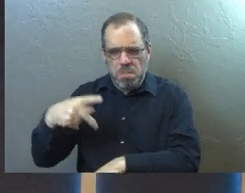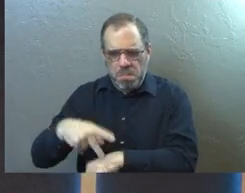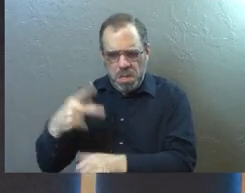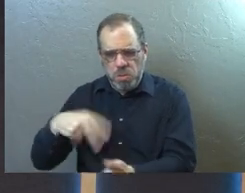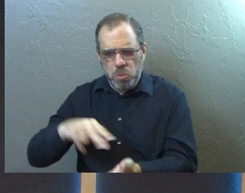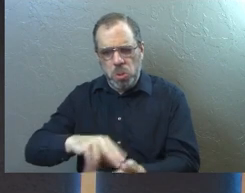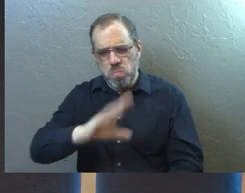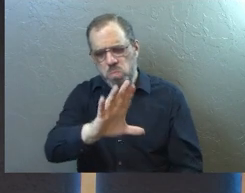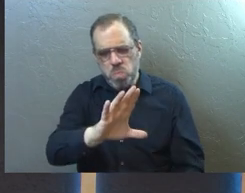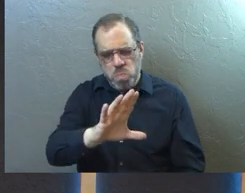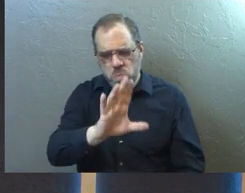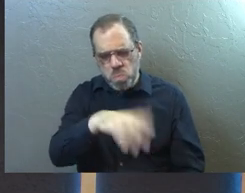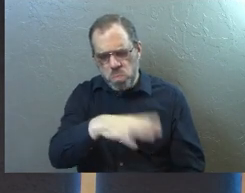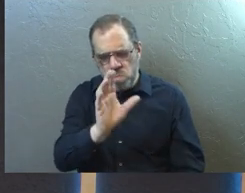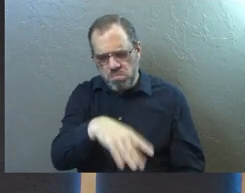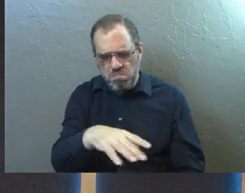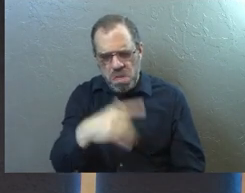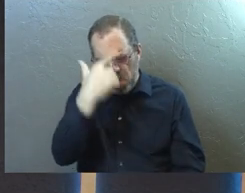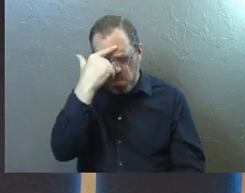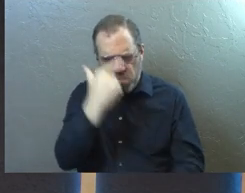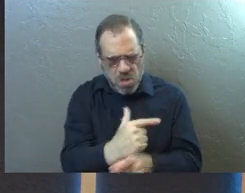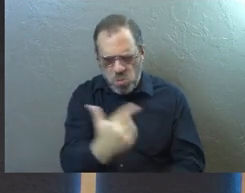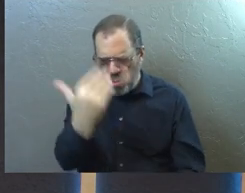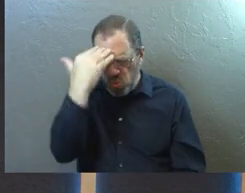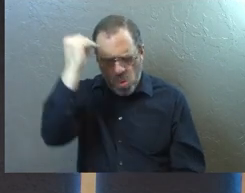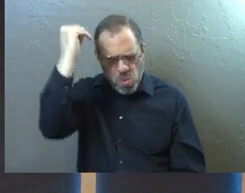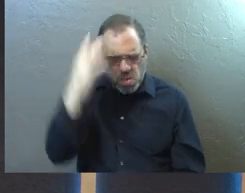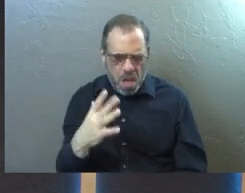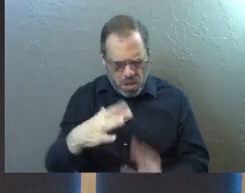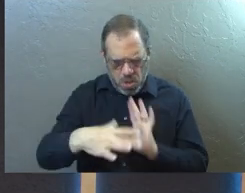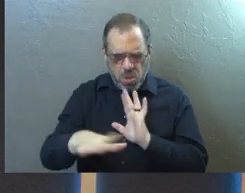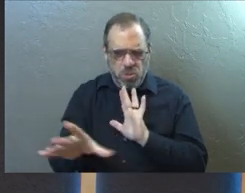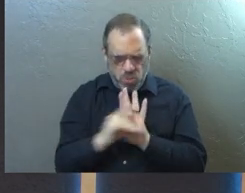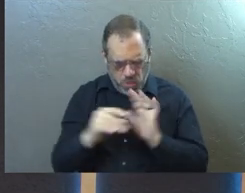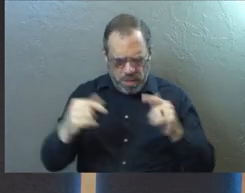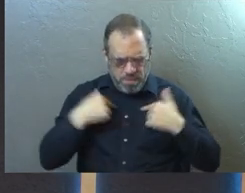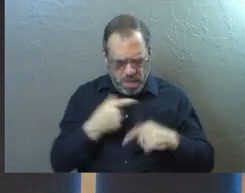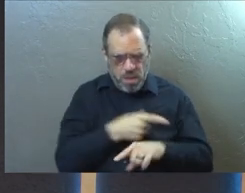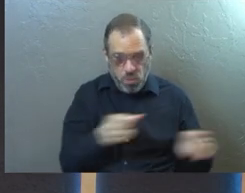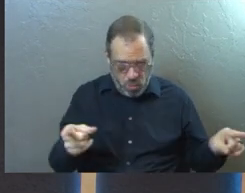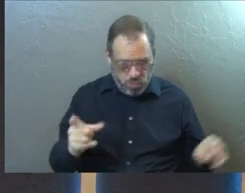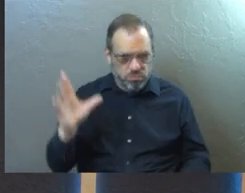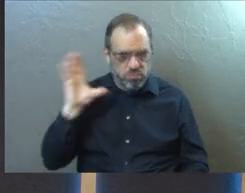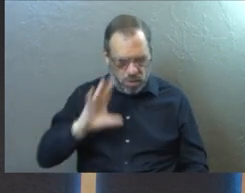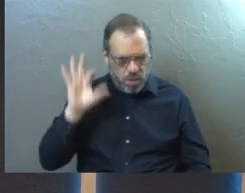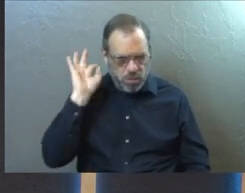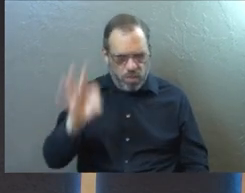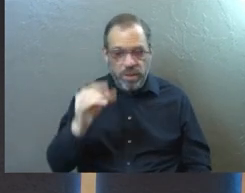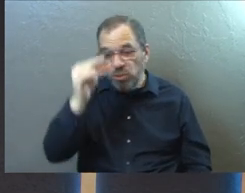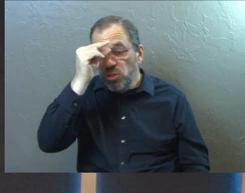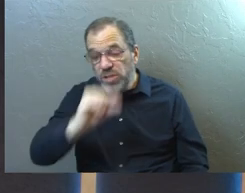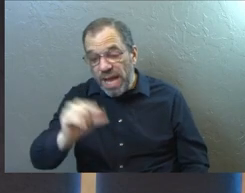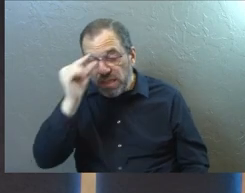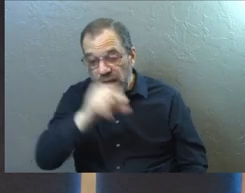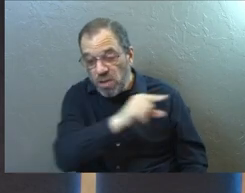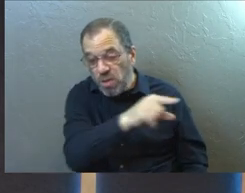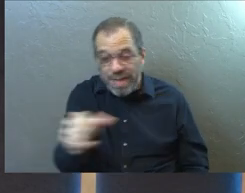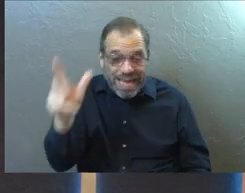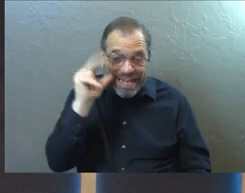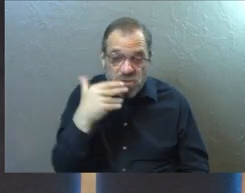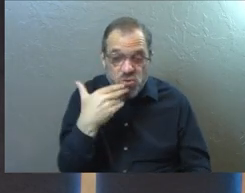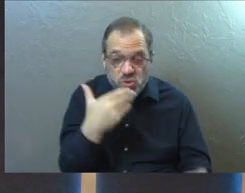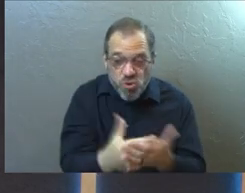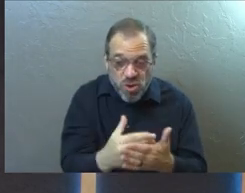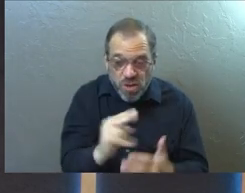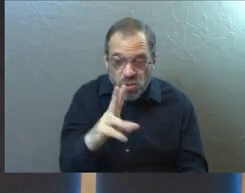and addressed them as follows. Brothers, you all know that God chose me from among you some time ago to preach to the Gentiles so that they could hear